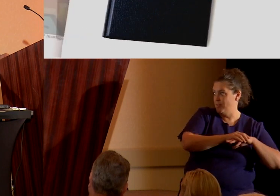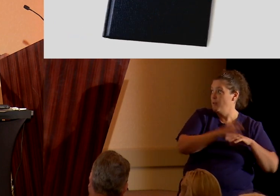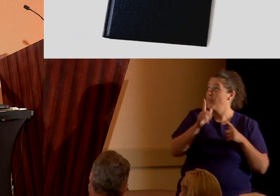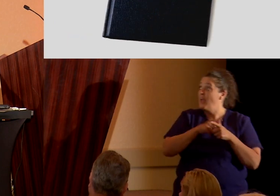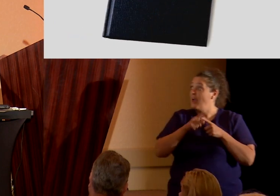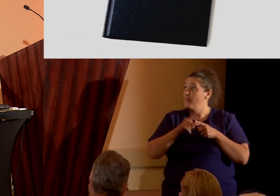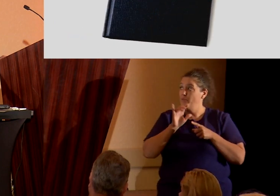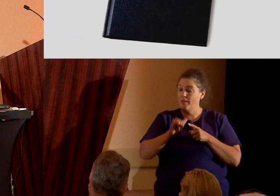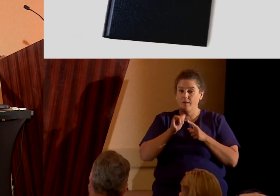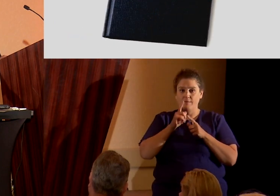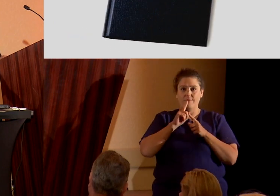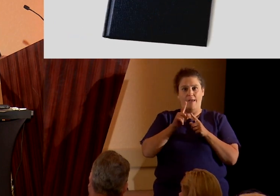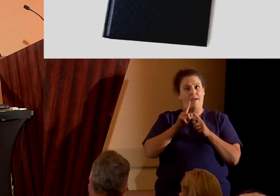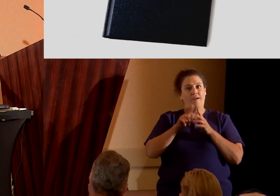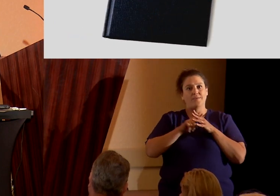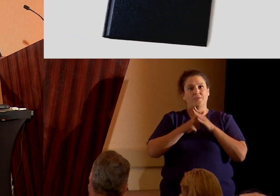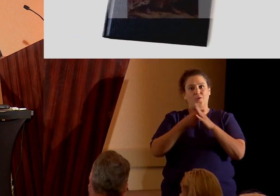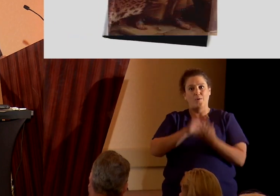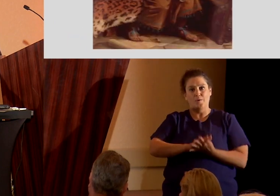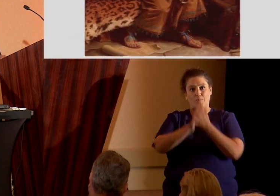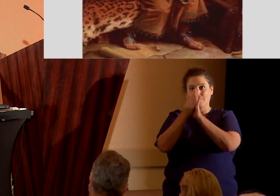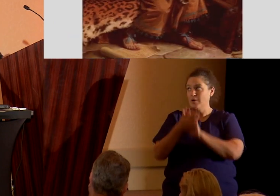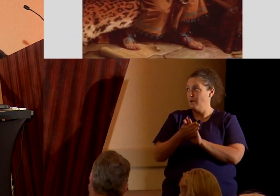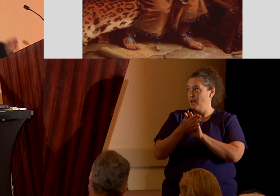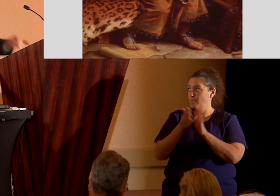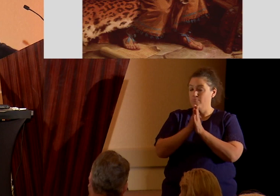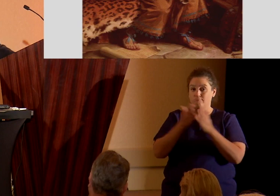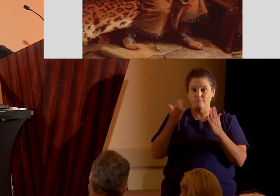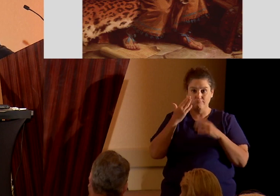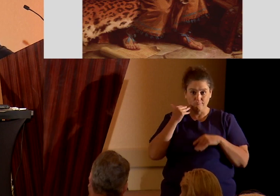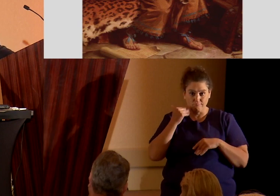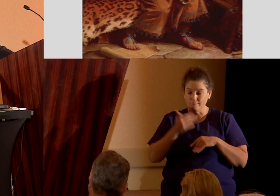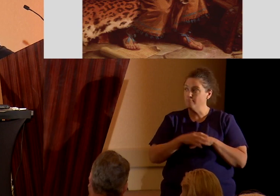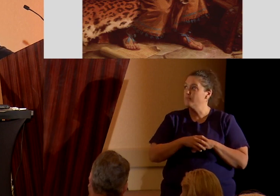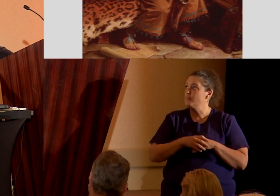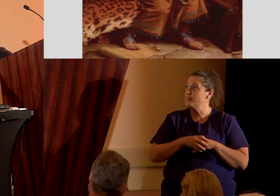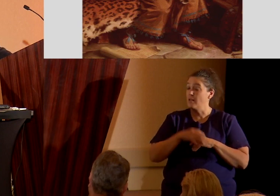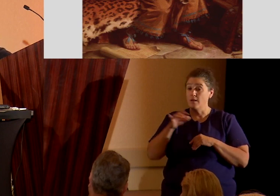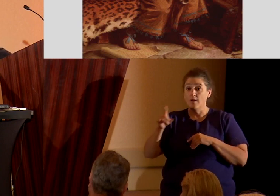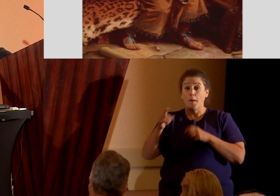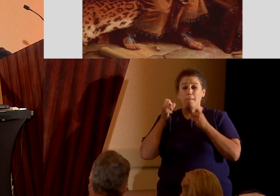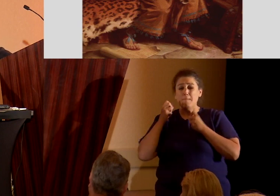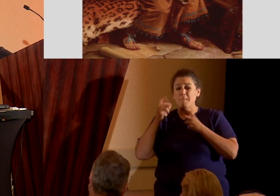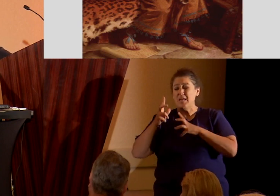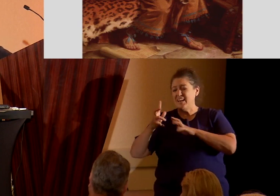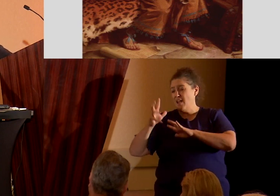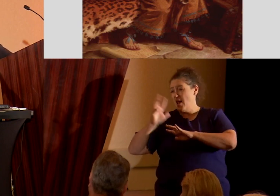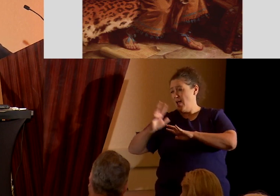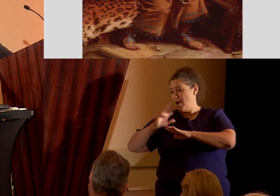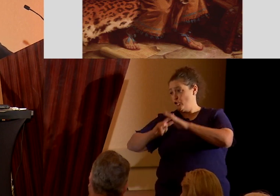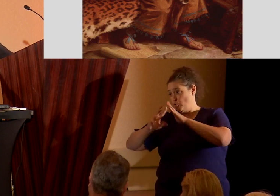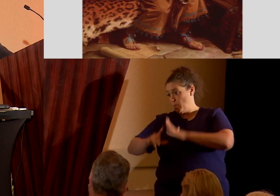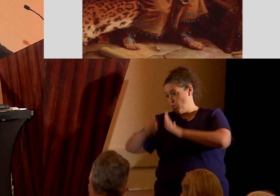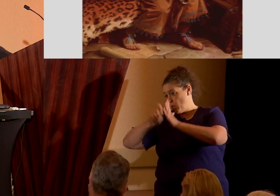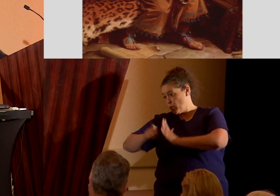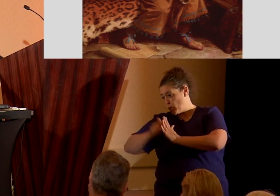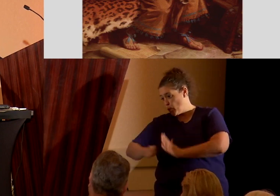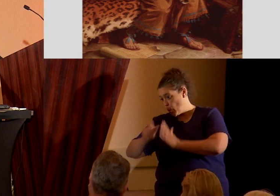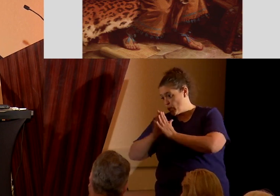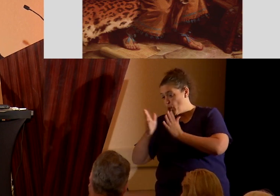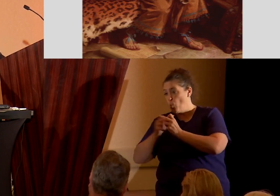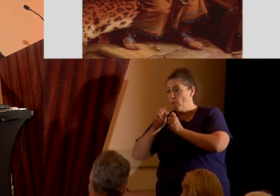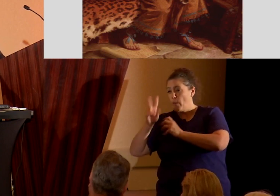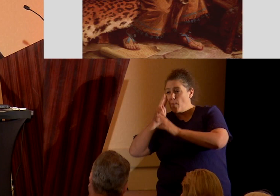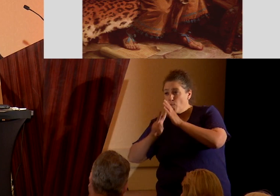hear it from the official introduction itself. This book was written by many ancient prophets in the spirits of prophecy and